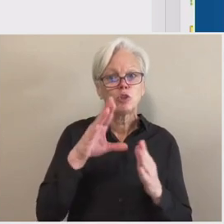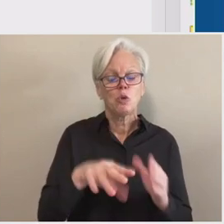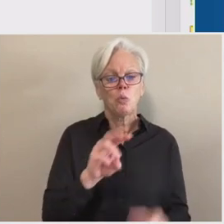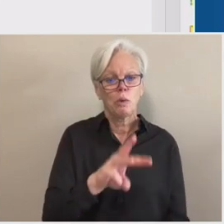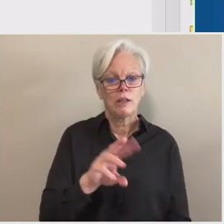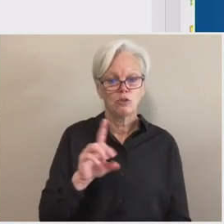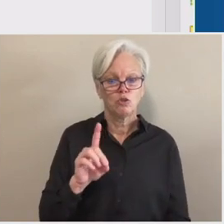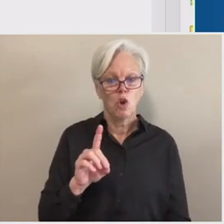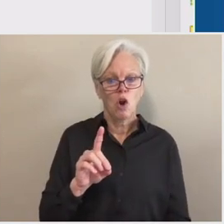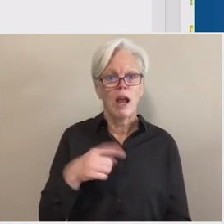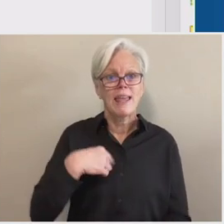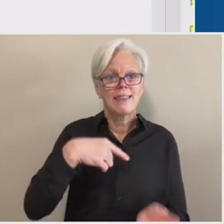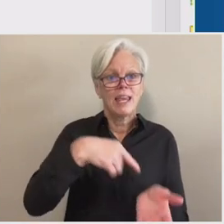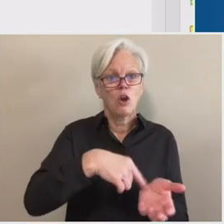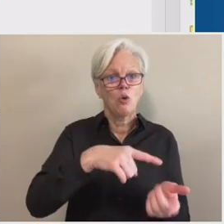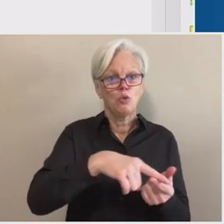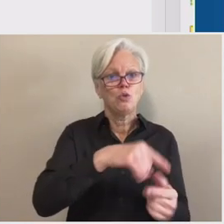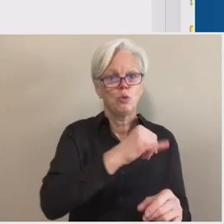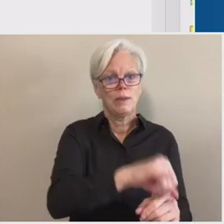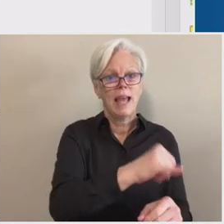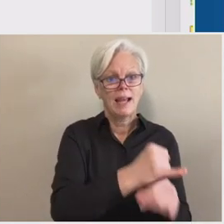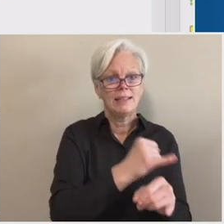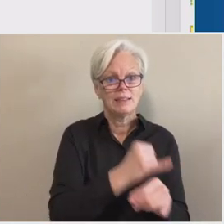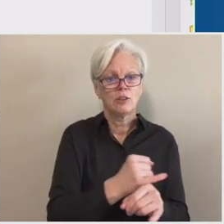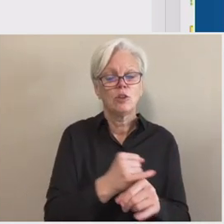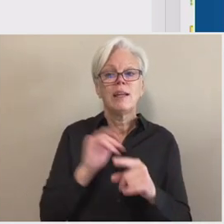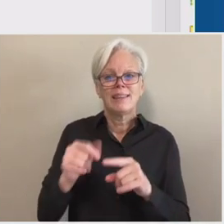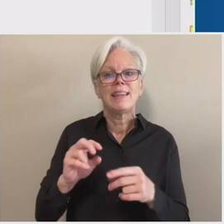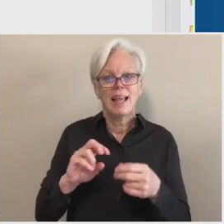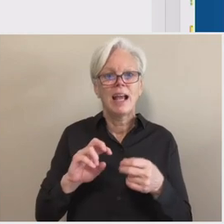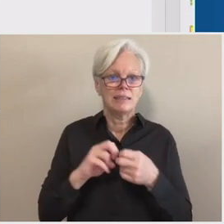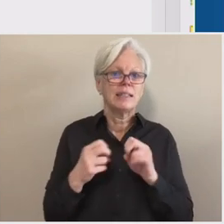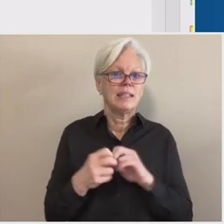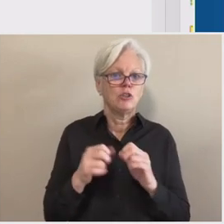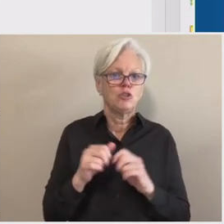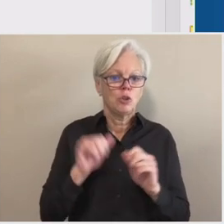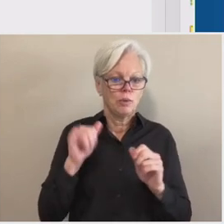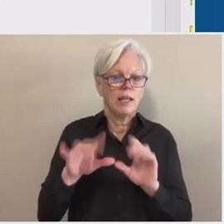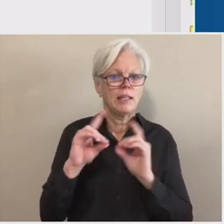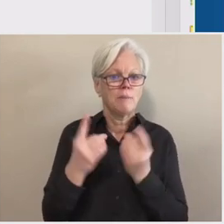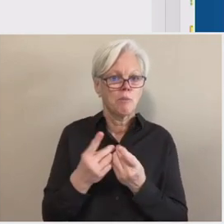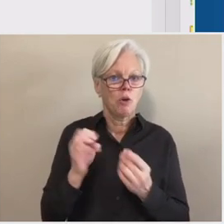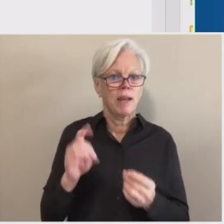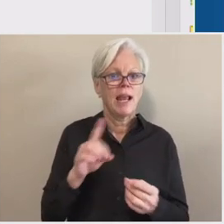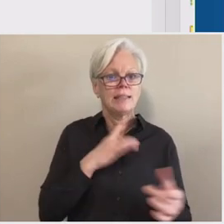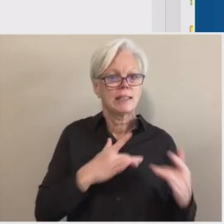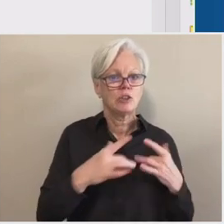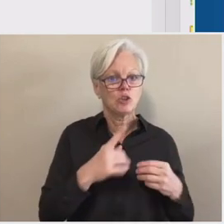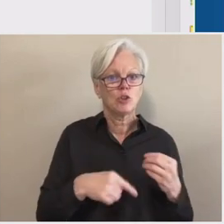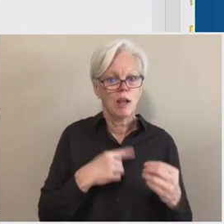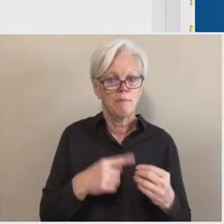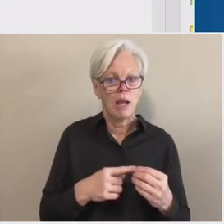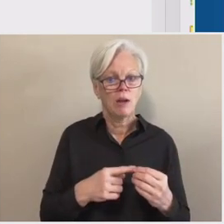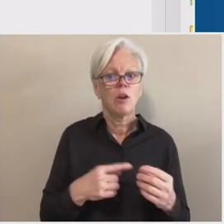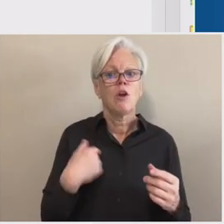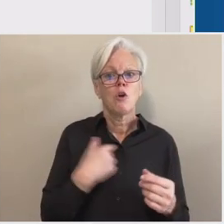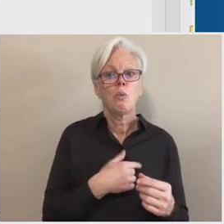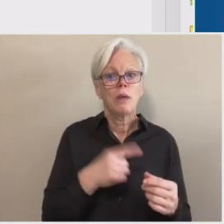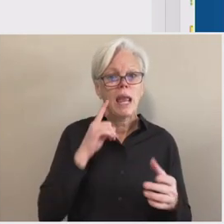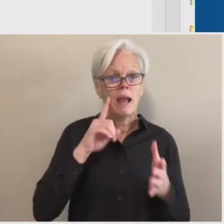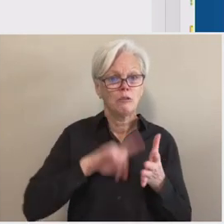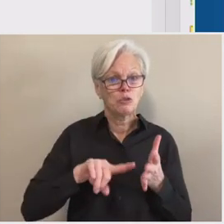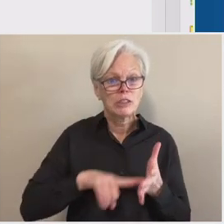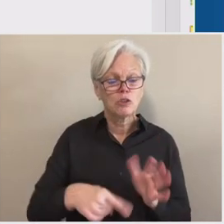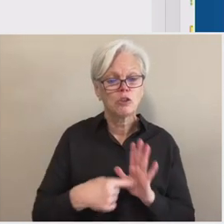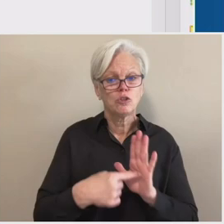debts, uh, is an issue that the department is concerned about. Uh, we, we have, uh, seen research that shows that, uh, students in